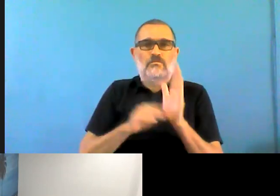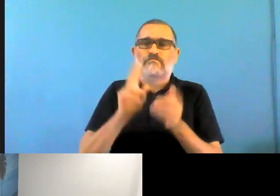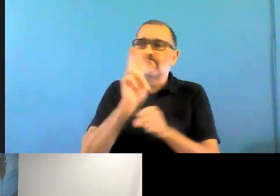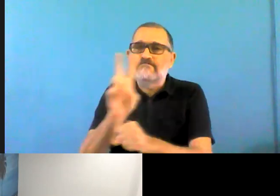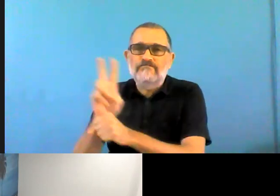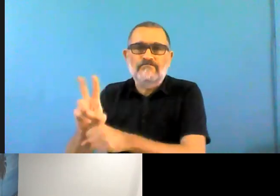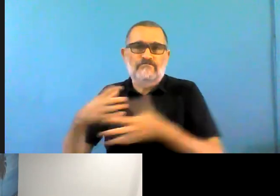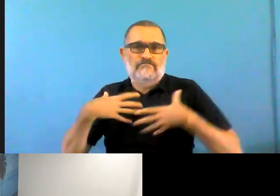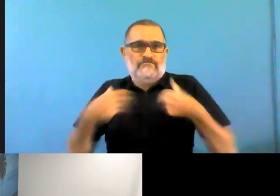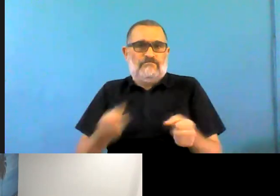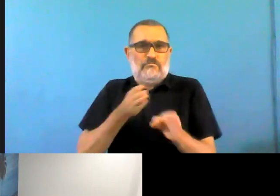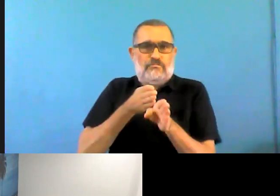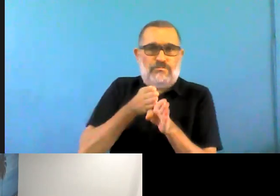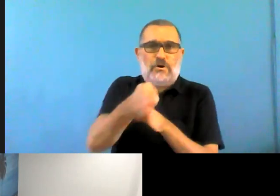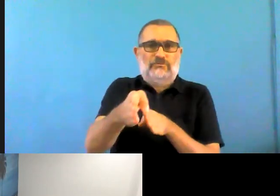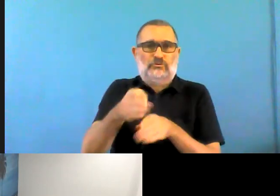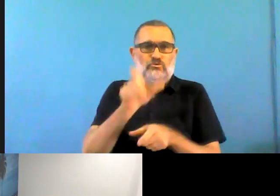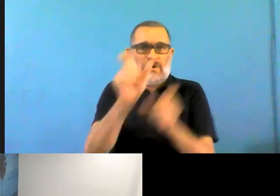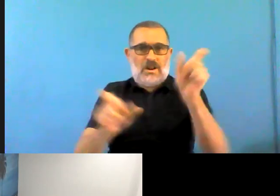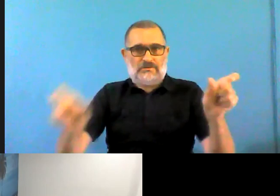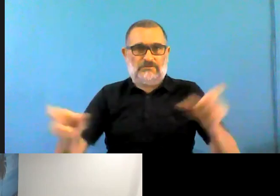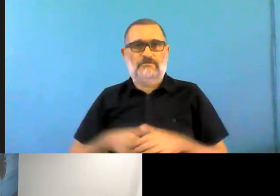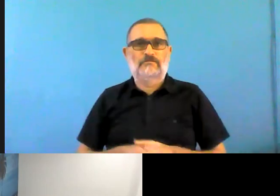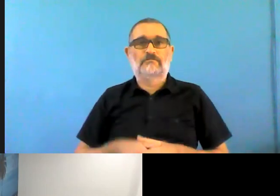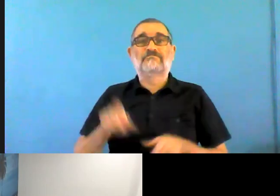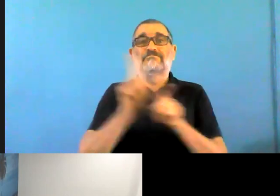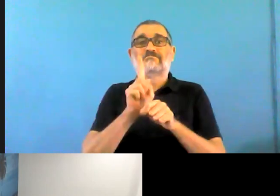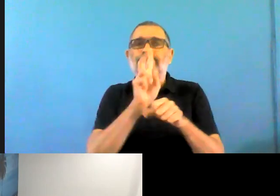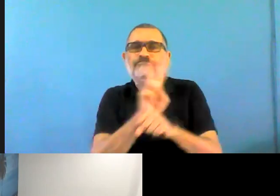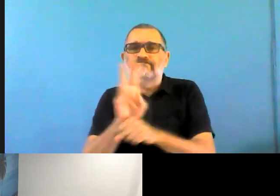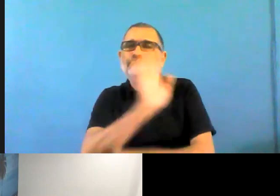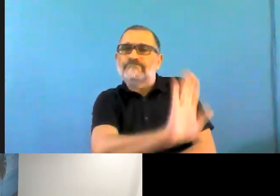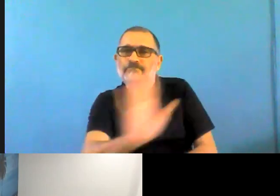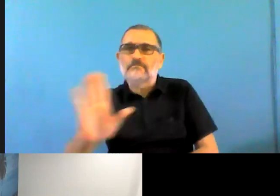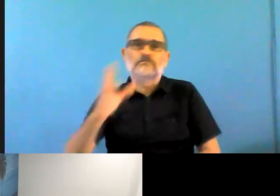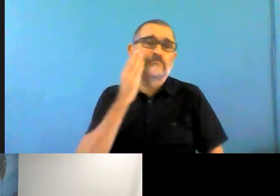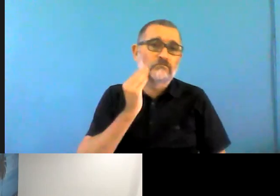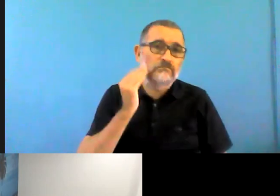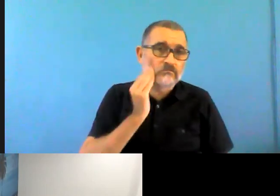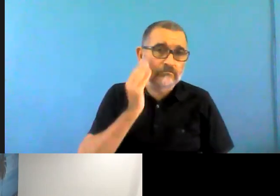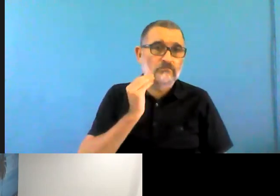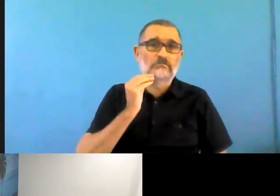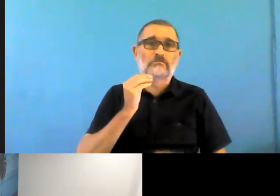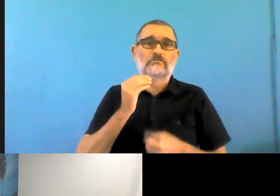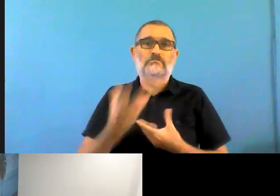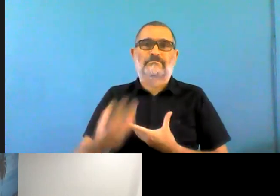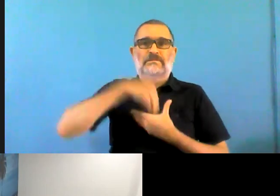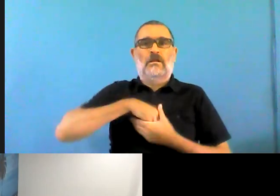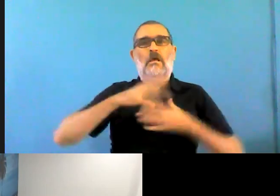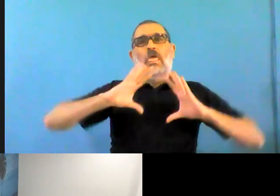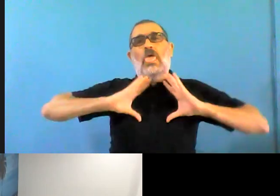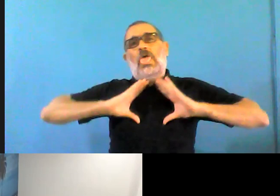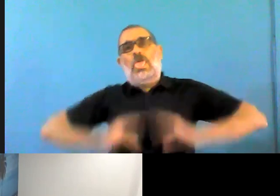burnout. I think every country needs to provide this type of care so